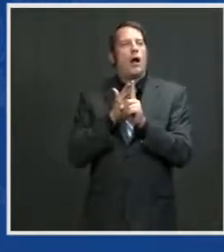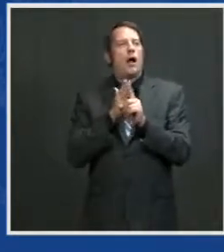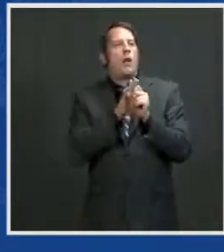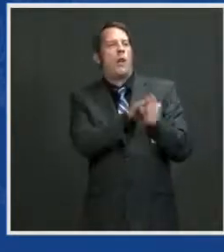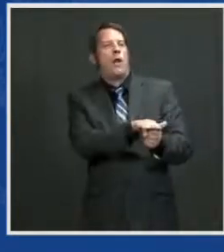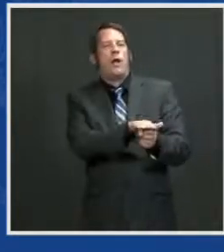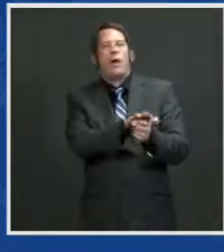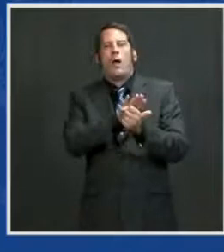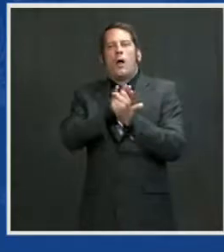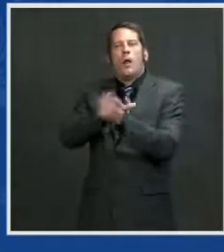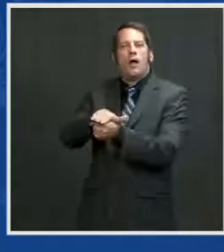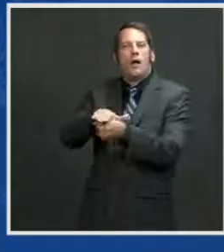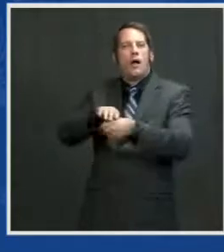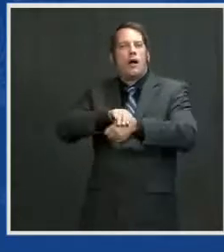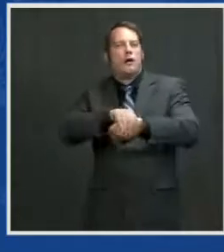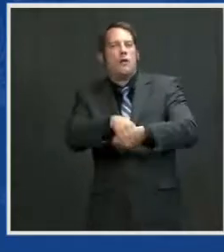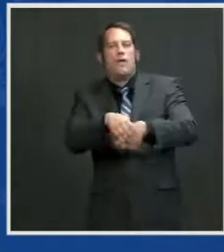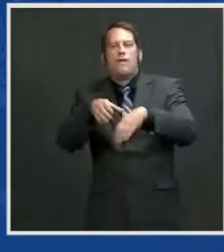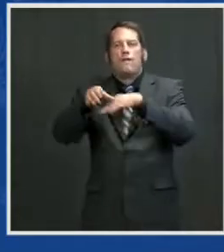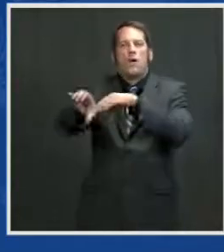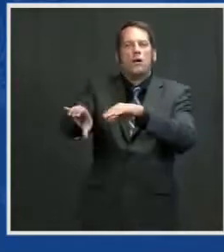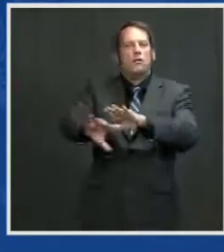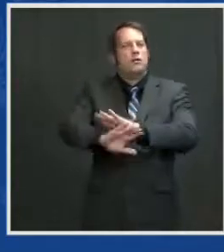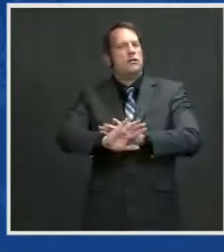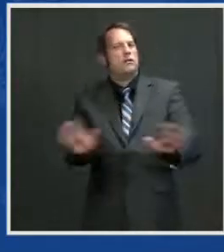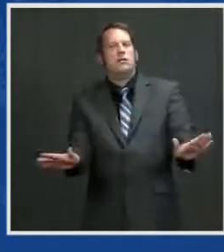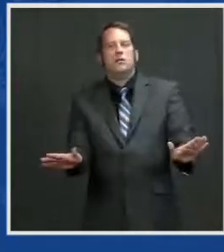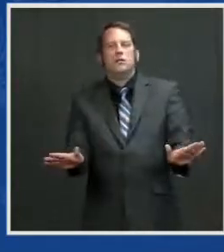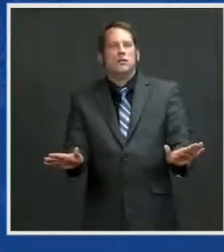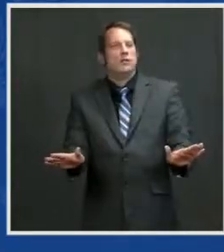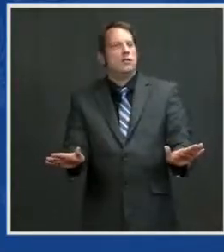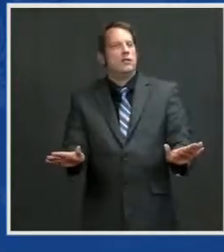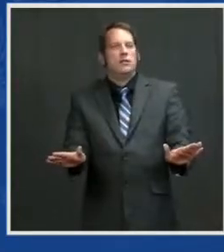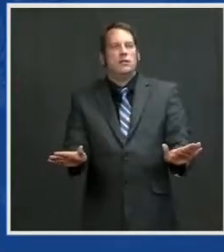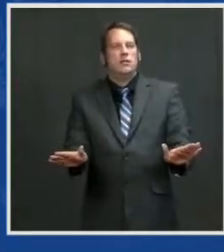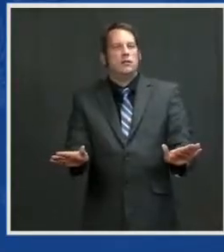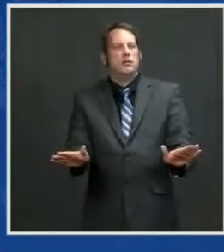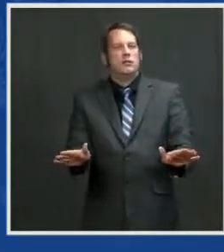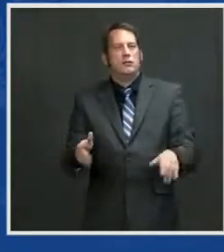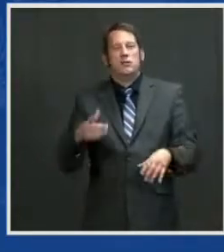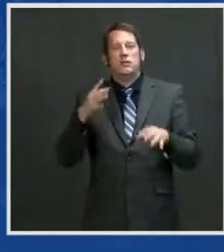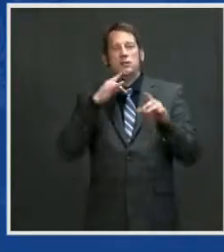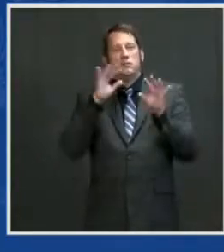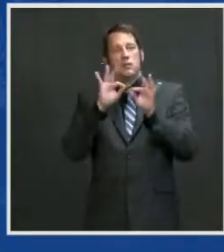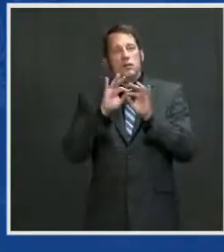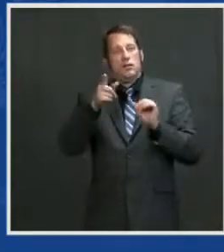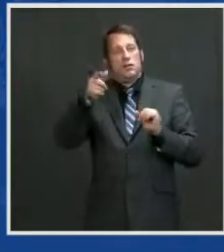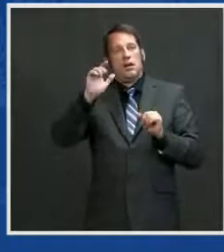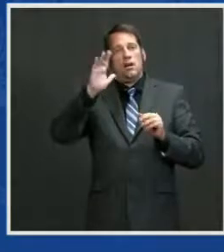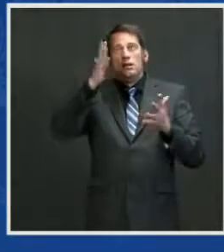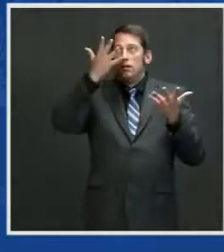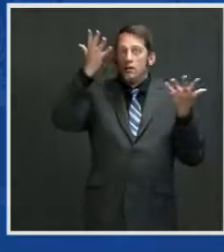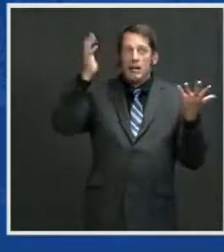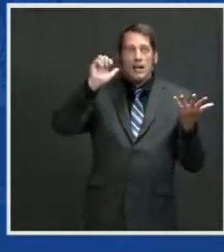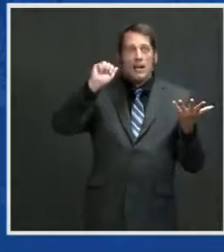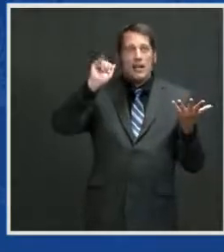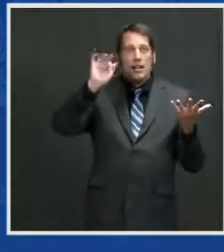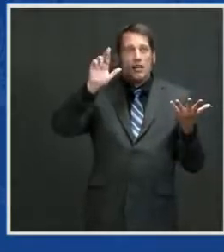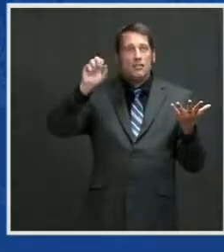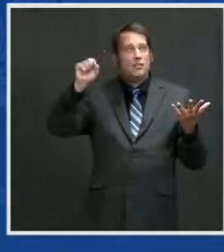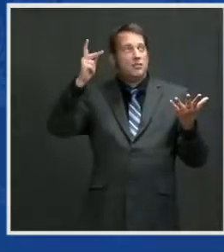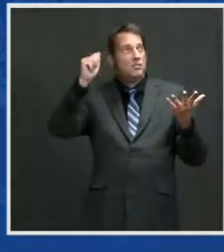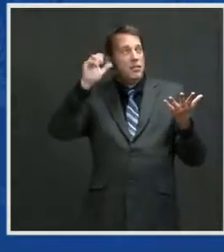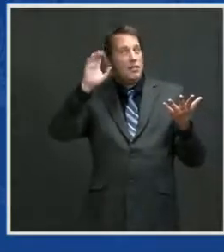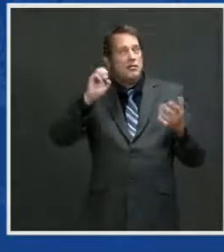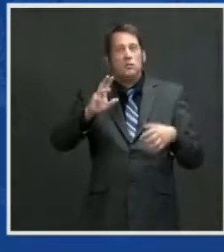global commons, the seas, the air, the space, and space remain open and accessible for the benefit of